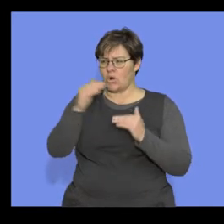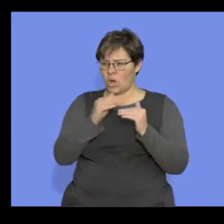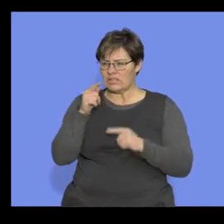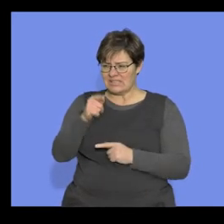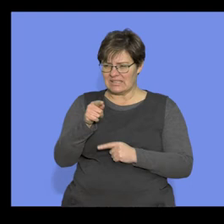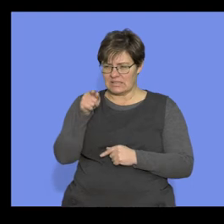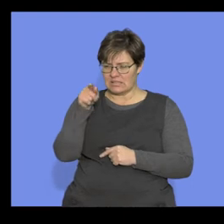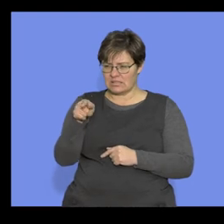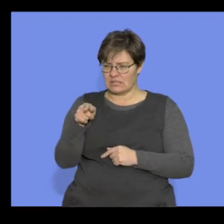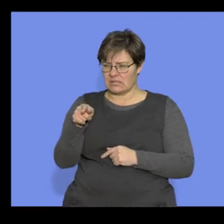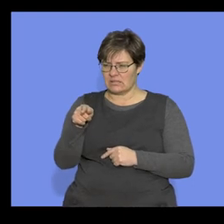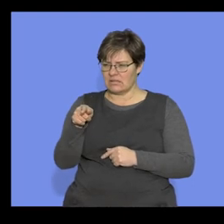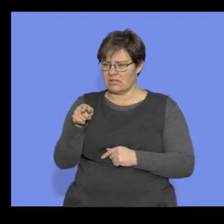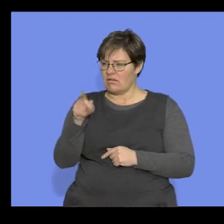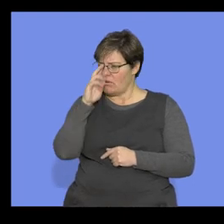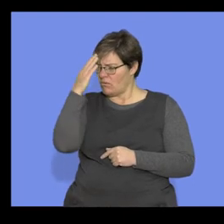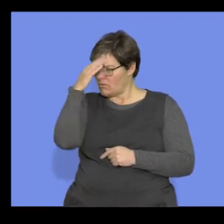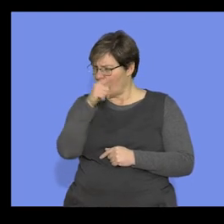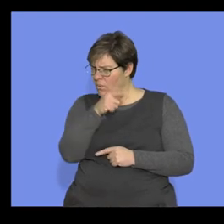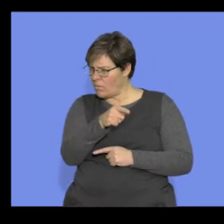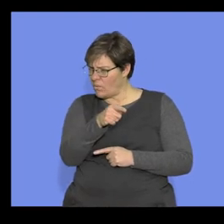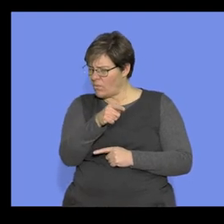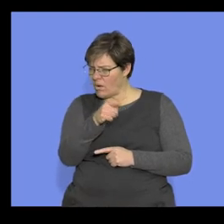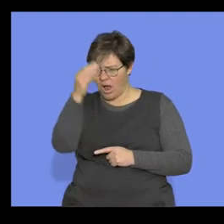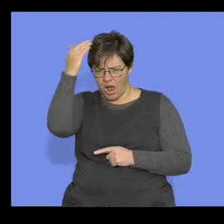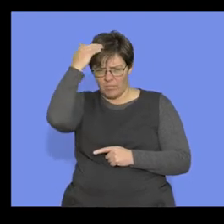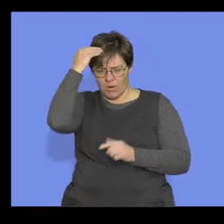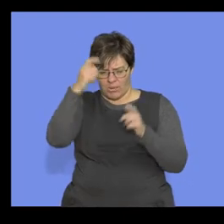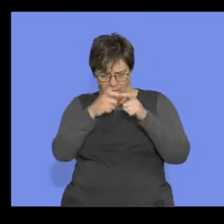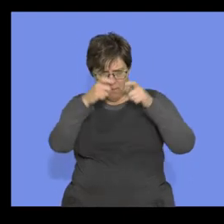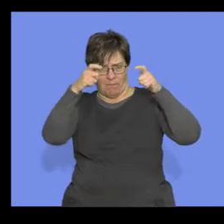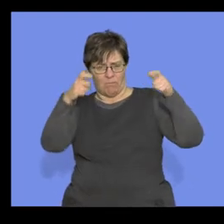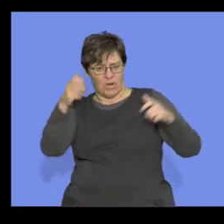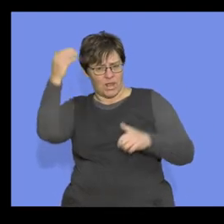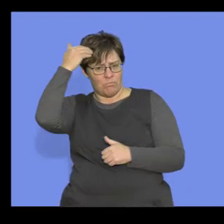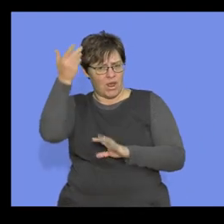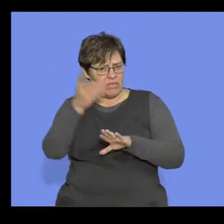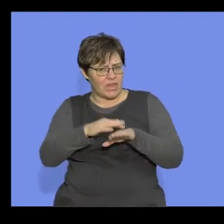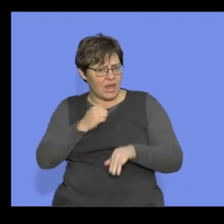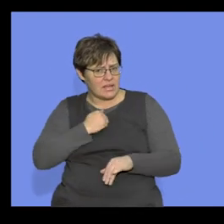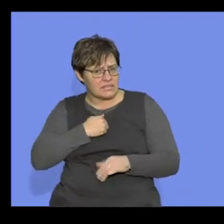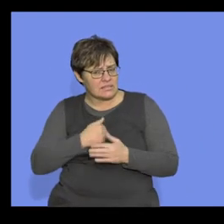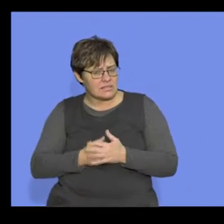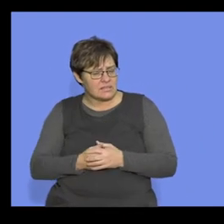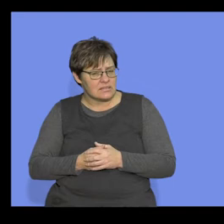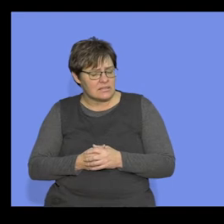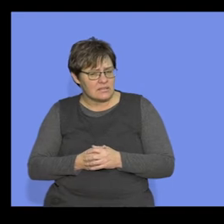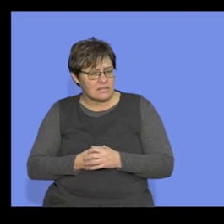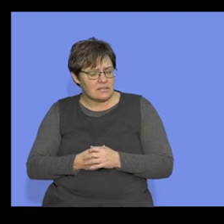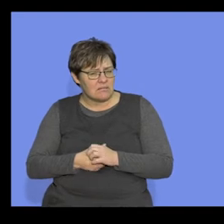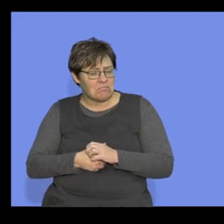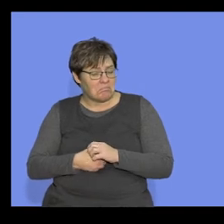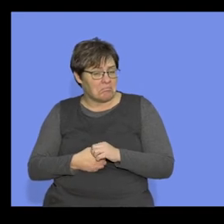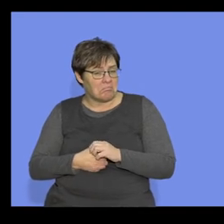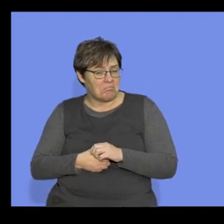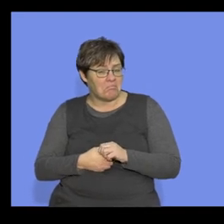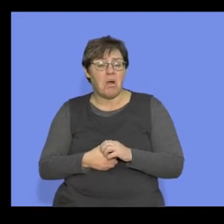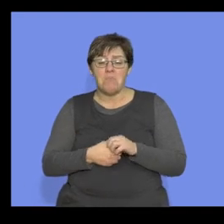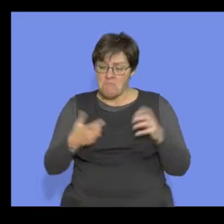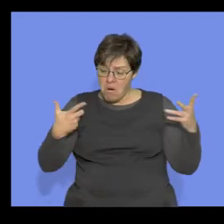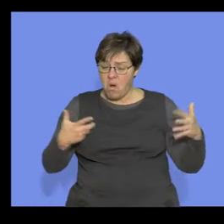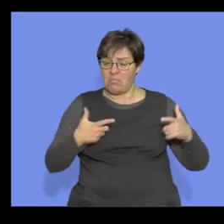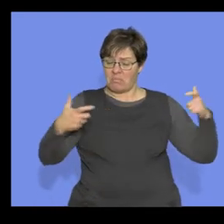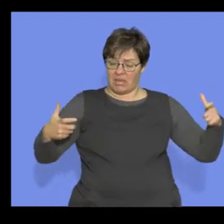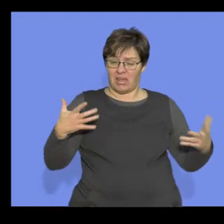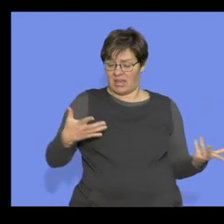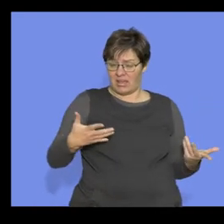sapiens, closest to the homo sapiens. Did you notice over here, they've got bigger brains than ours, right?